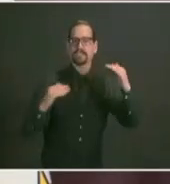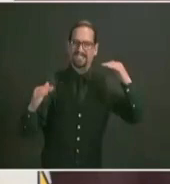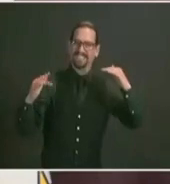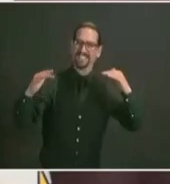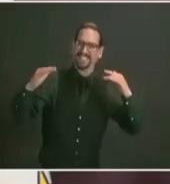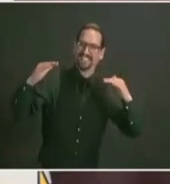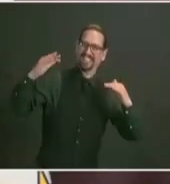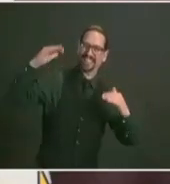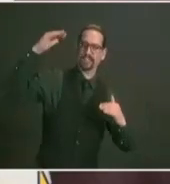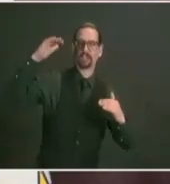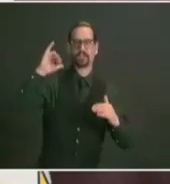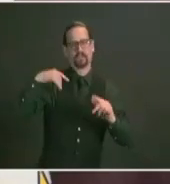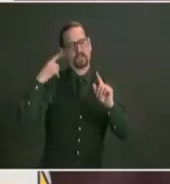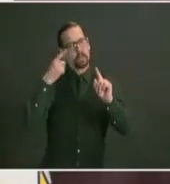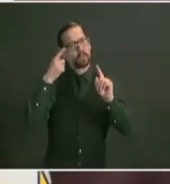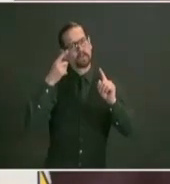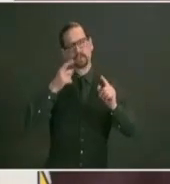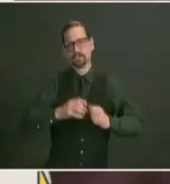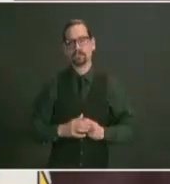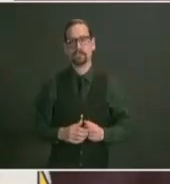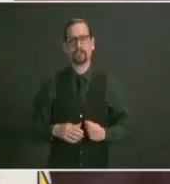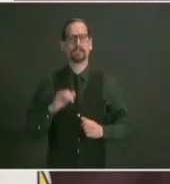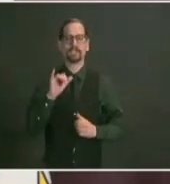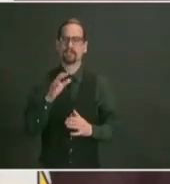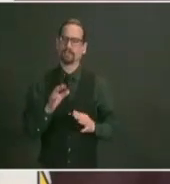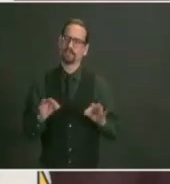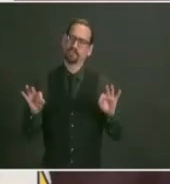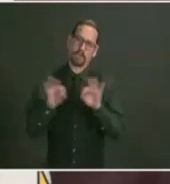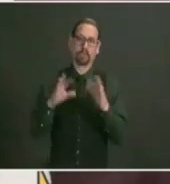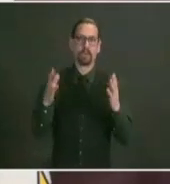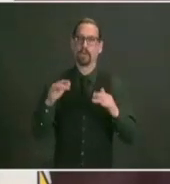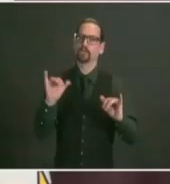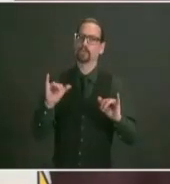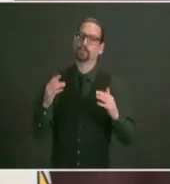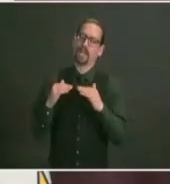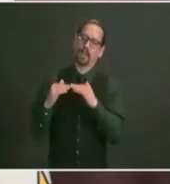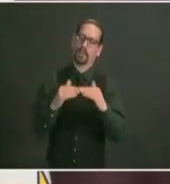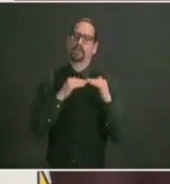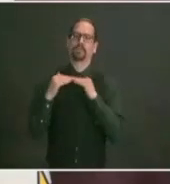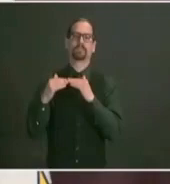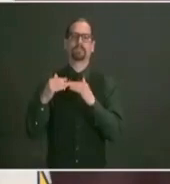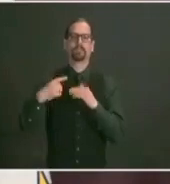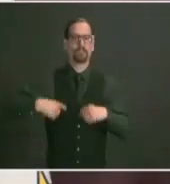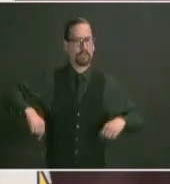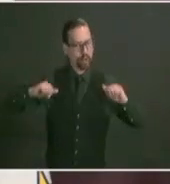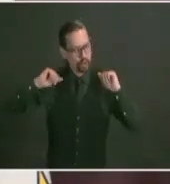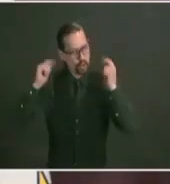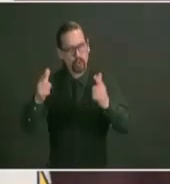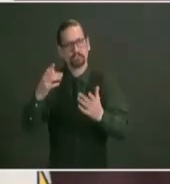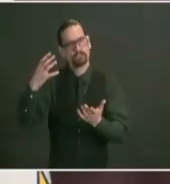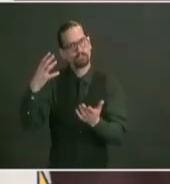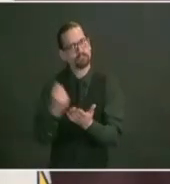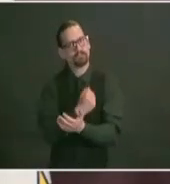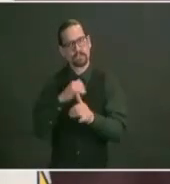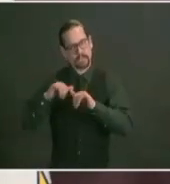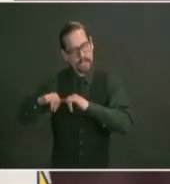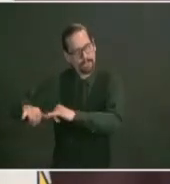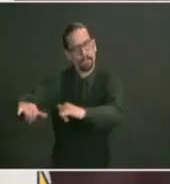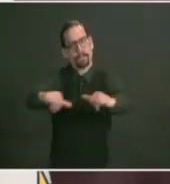for us and we're putting it front and center and focusing on implementation in helping to make it happen